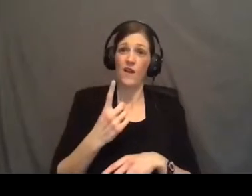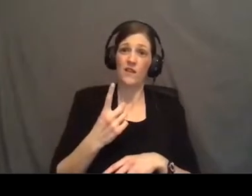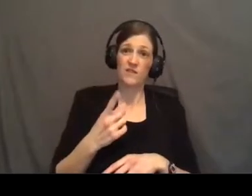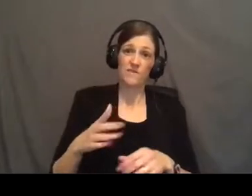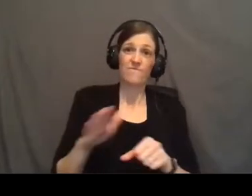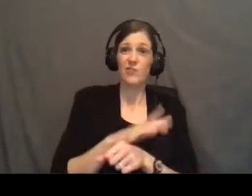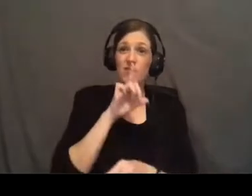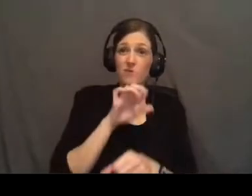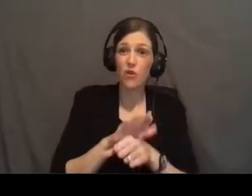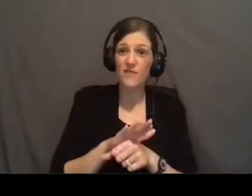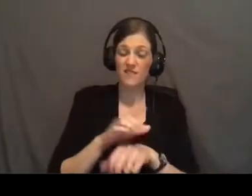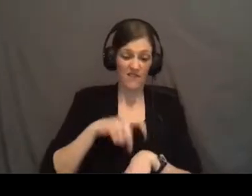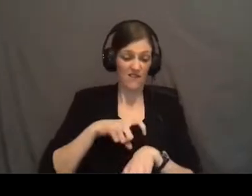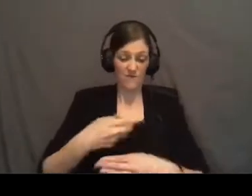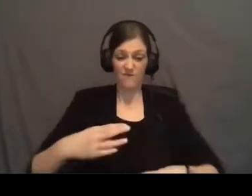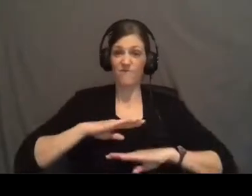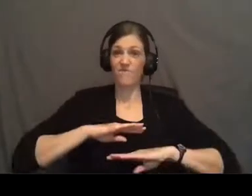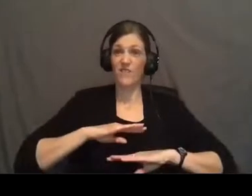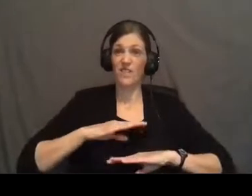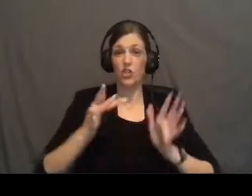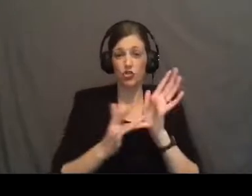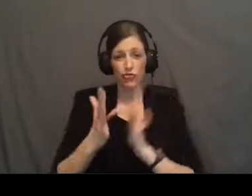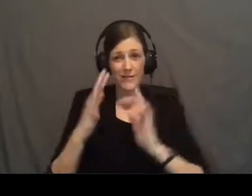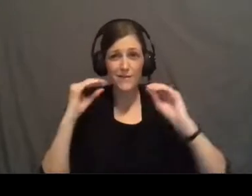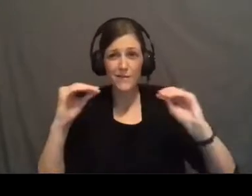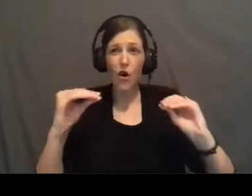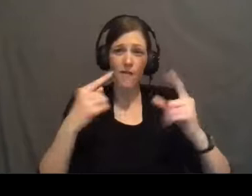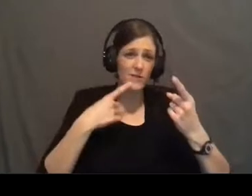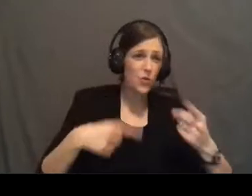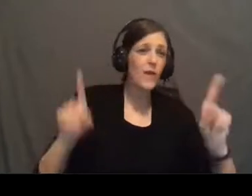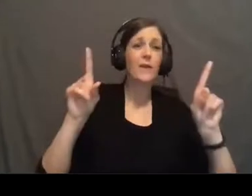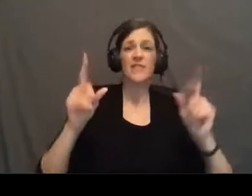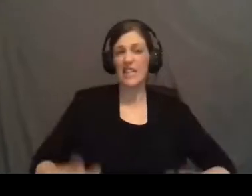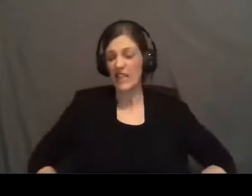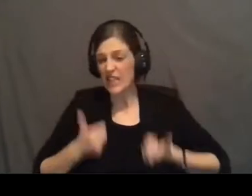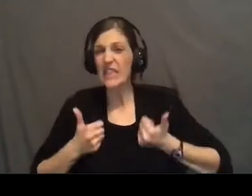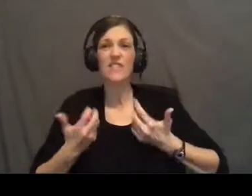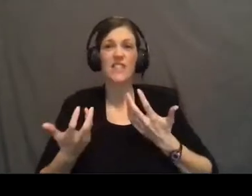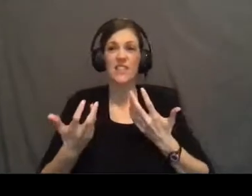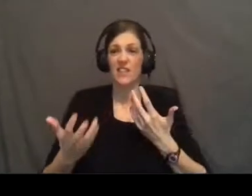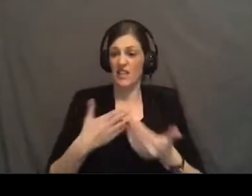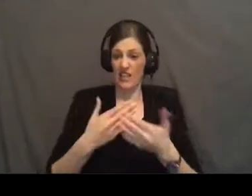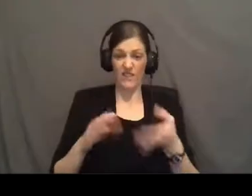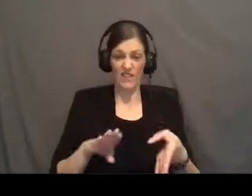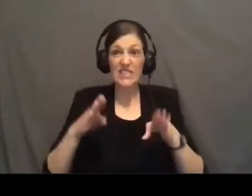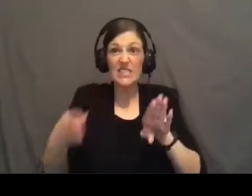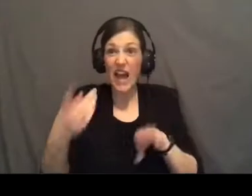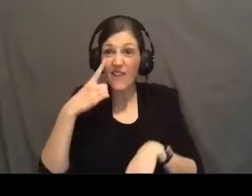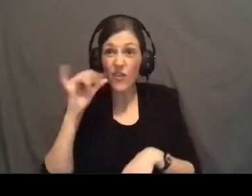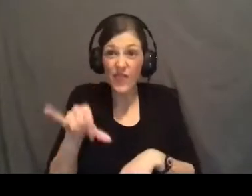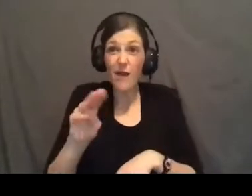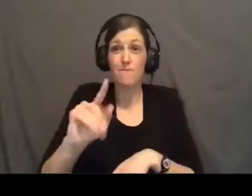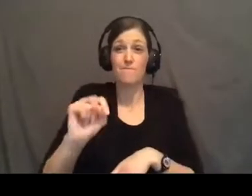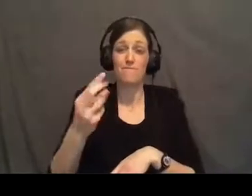The time is fulfilled. Jesus taught this. He proclaimed this. He lived this. He even died for this. In Matthew 4,